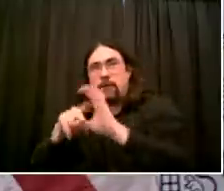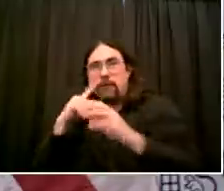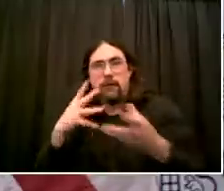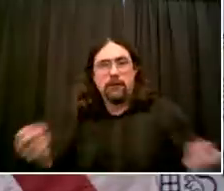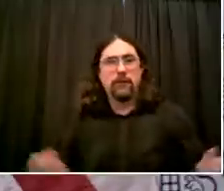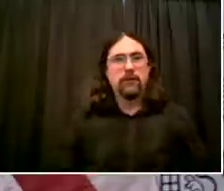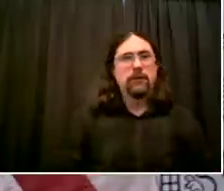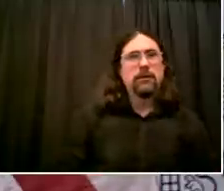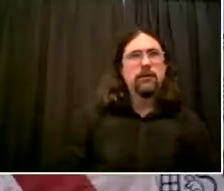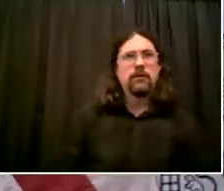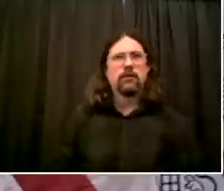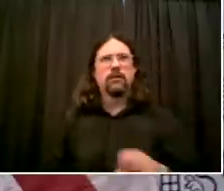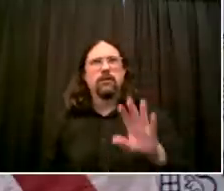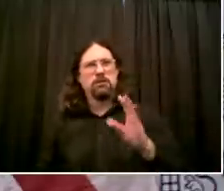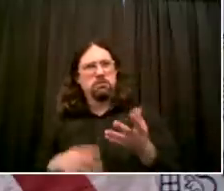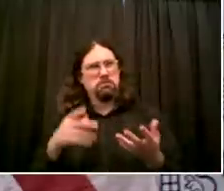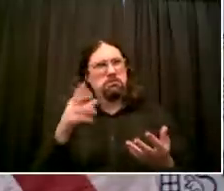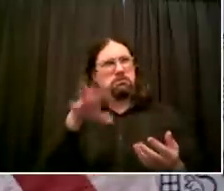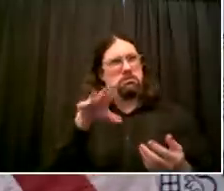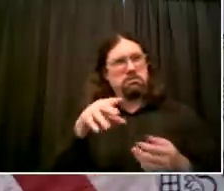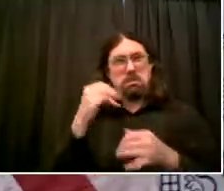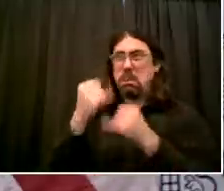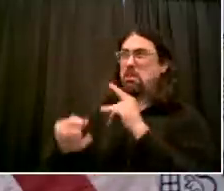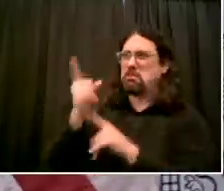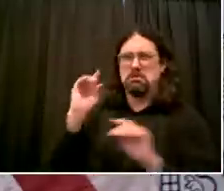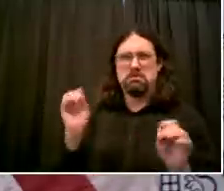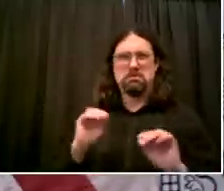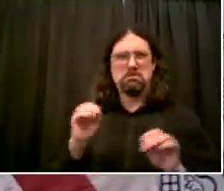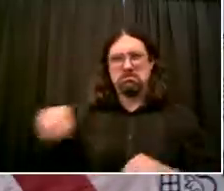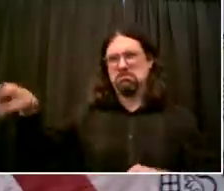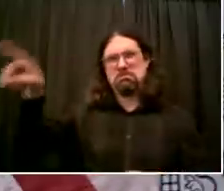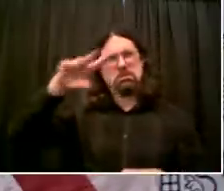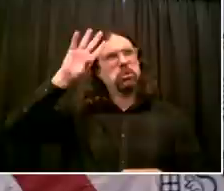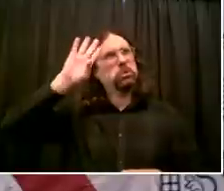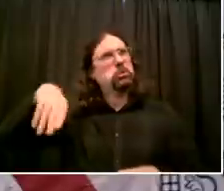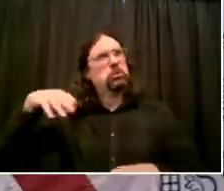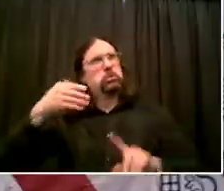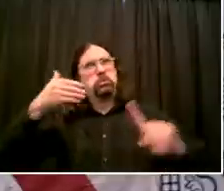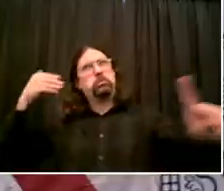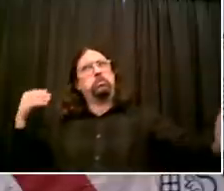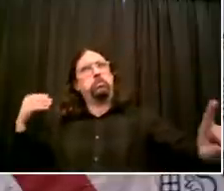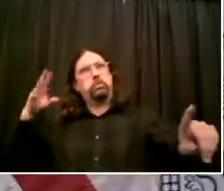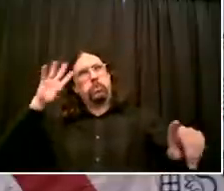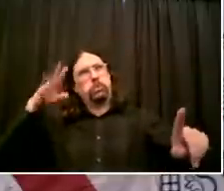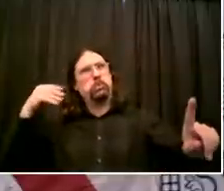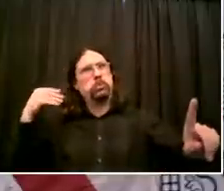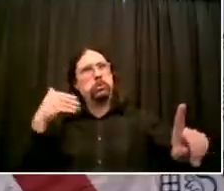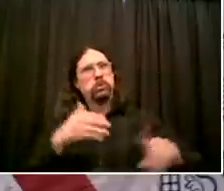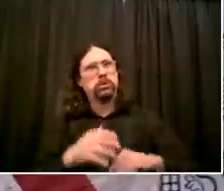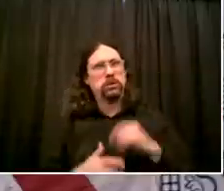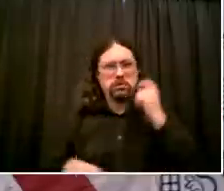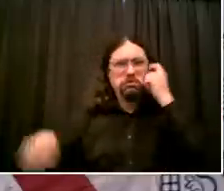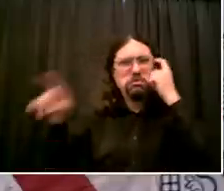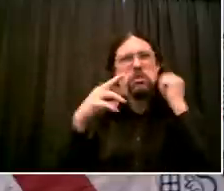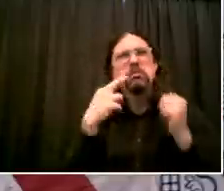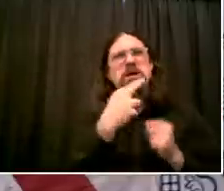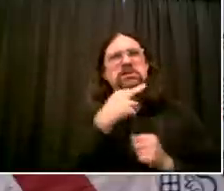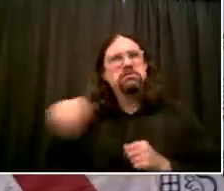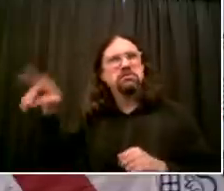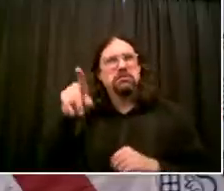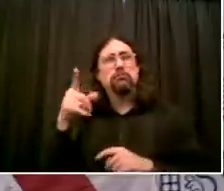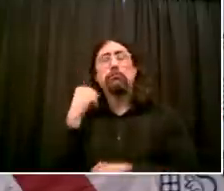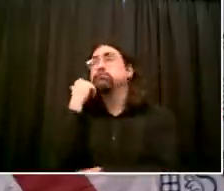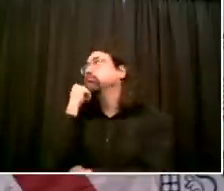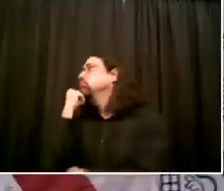small business owners and restaurateurs are very smart people. They've had their ear to the ground. They know that their advocates have been working on their behalf to